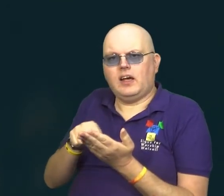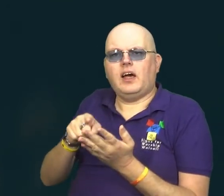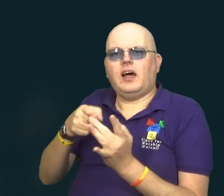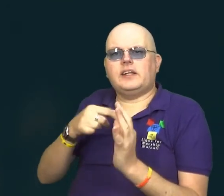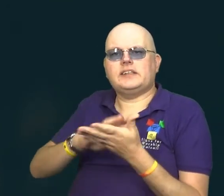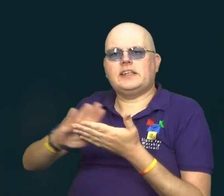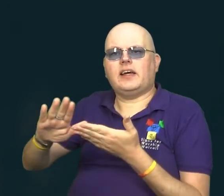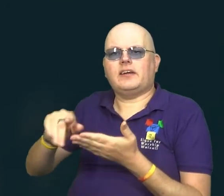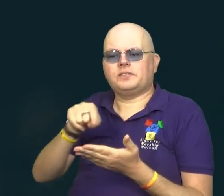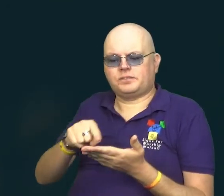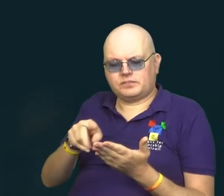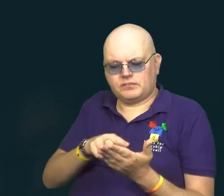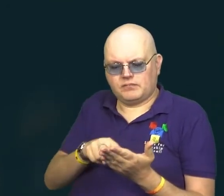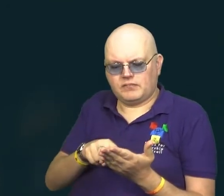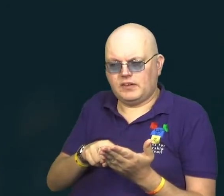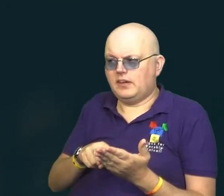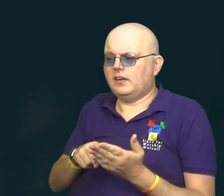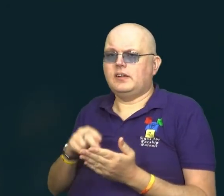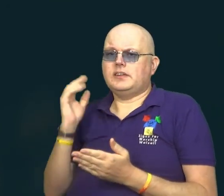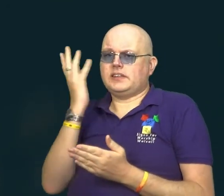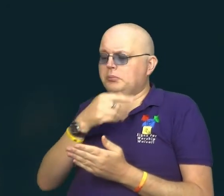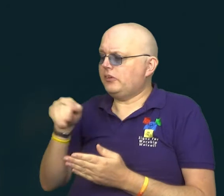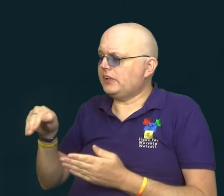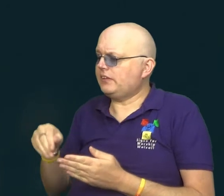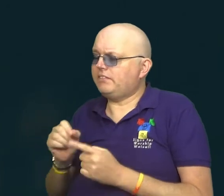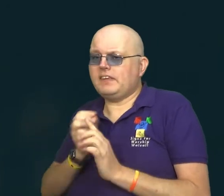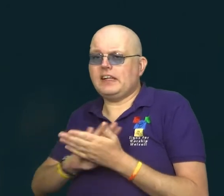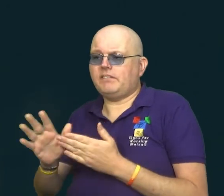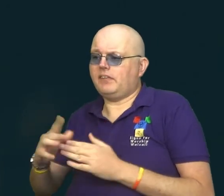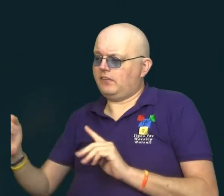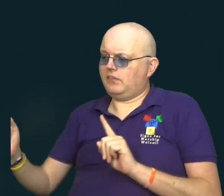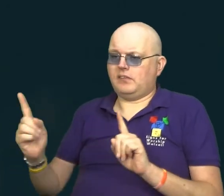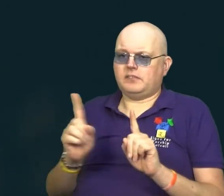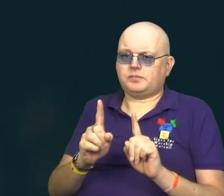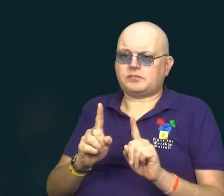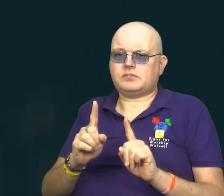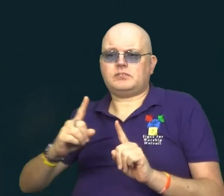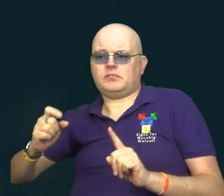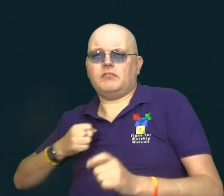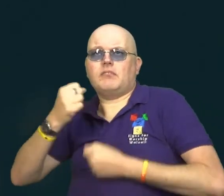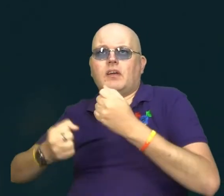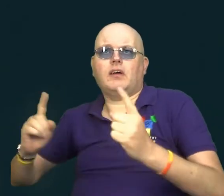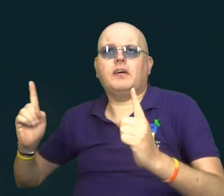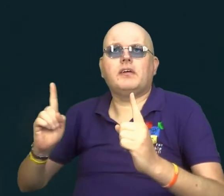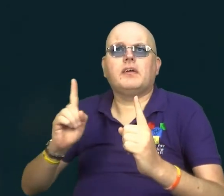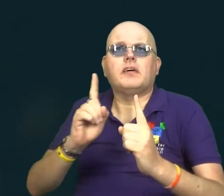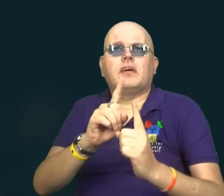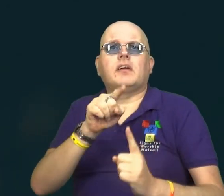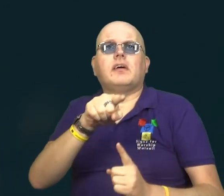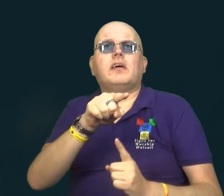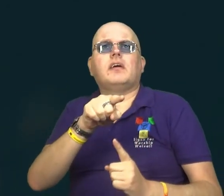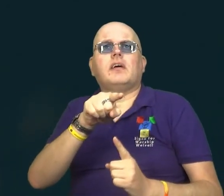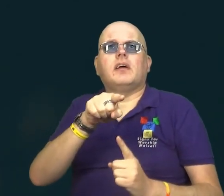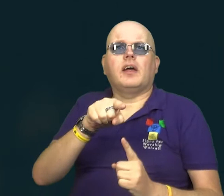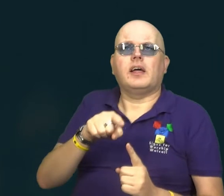The spirit told Philip, Go to that chariot and stay near it. Then Philip ran up to the chariot